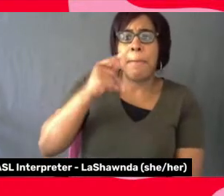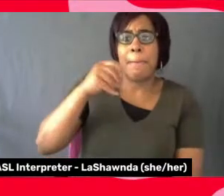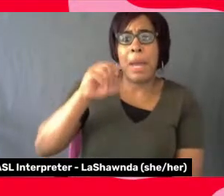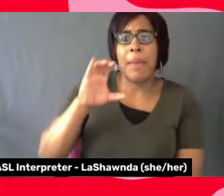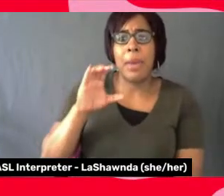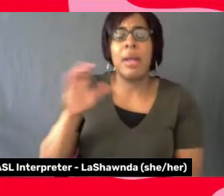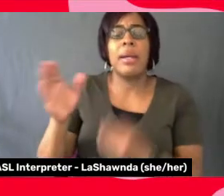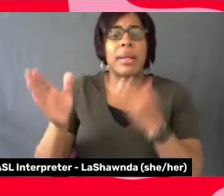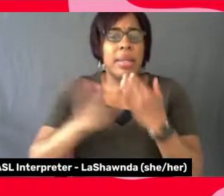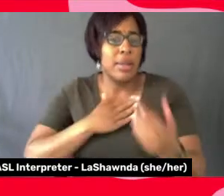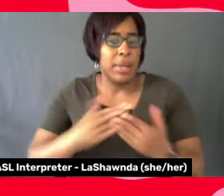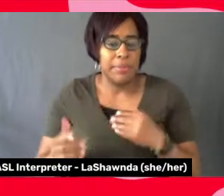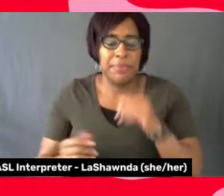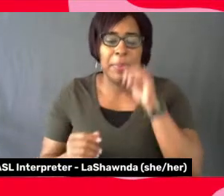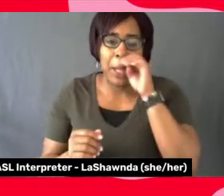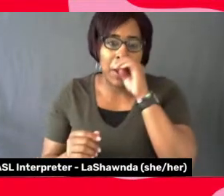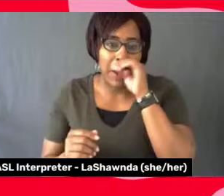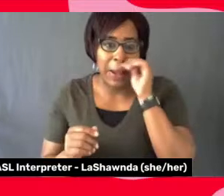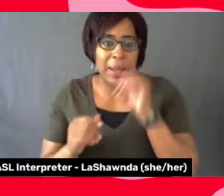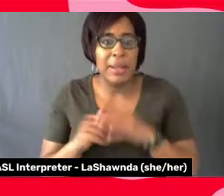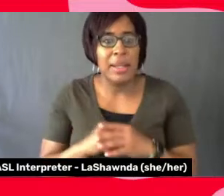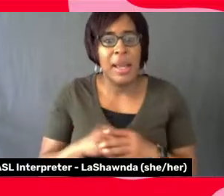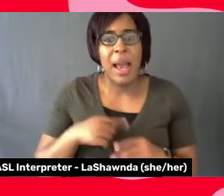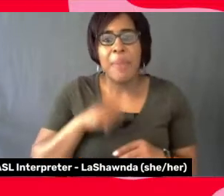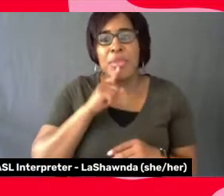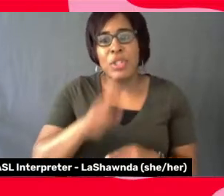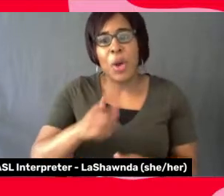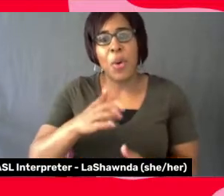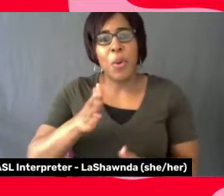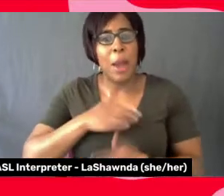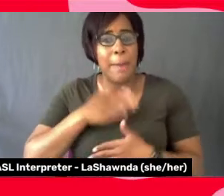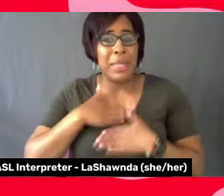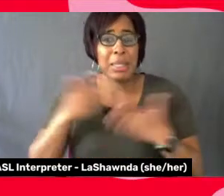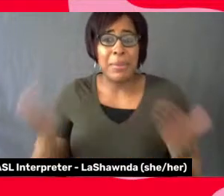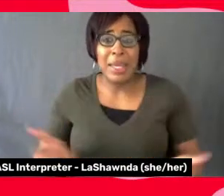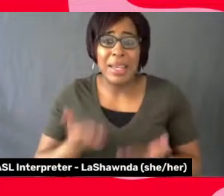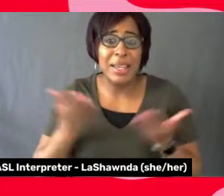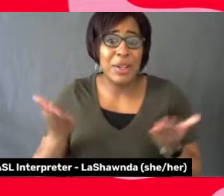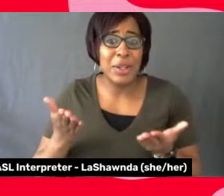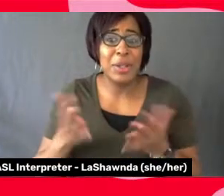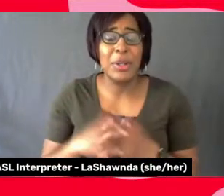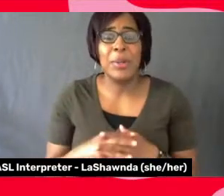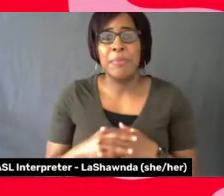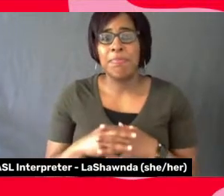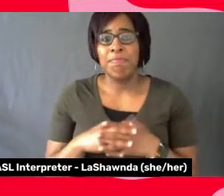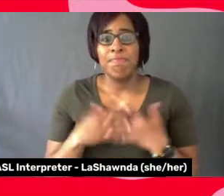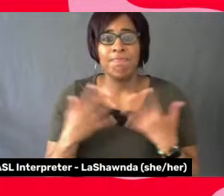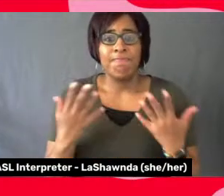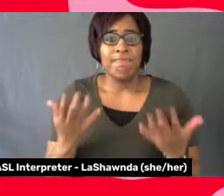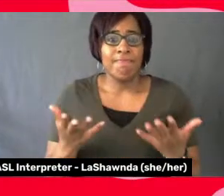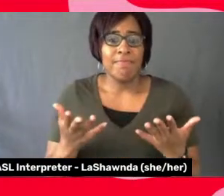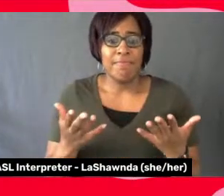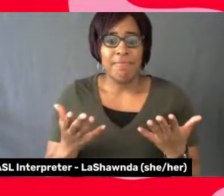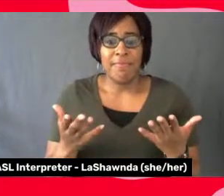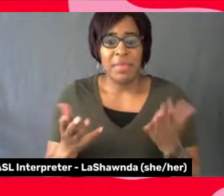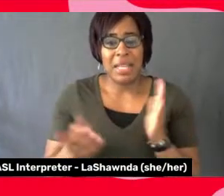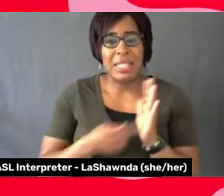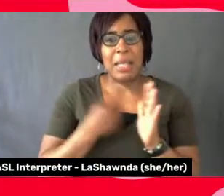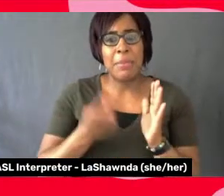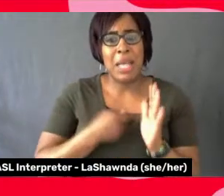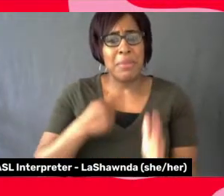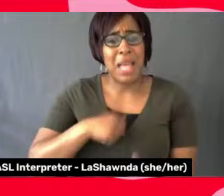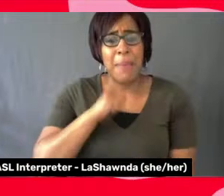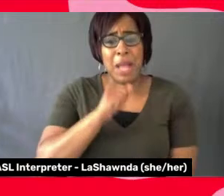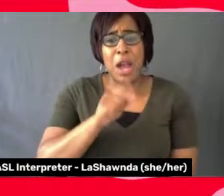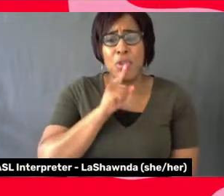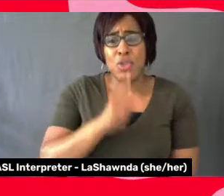I'm so, so grateful to be here. I'm not even sure sometimes why I'm asked,